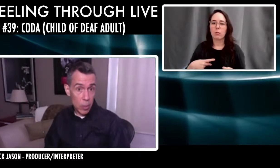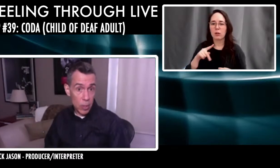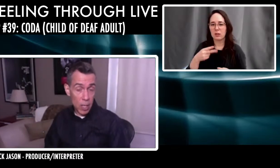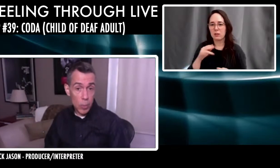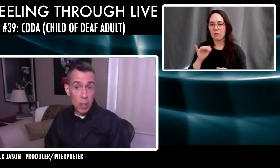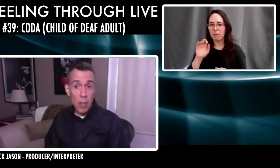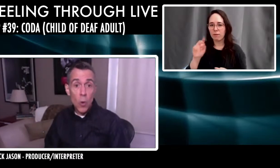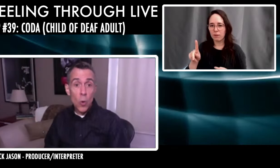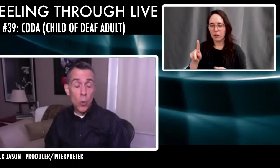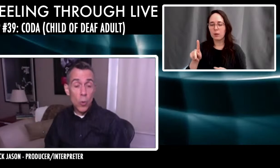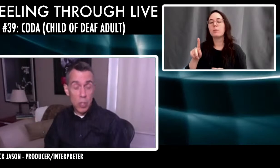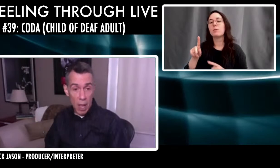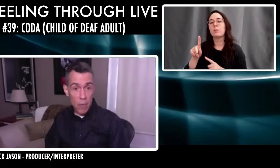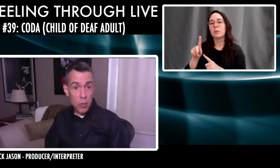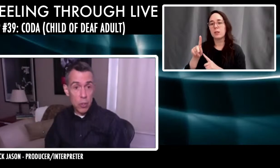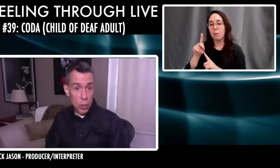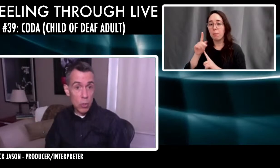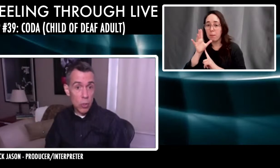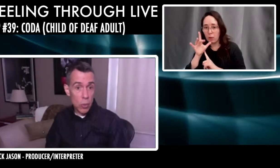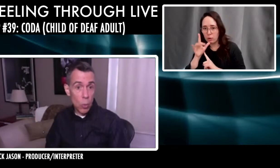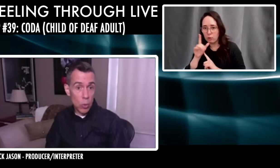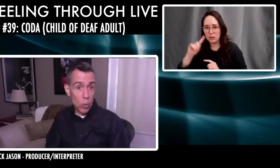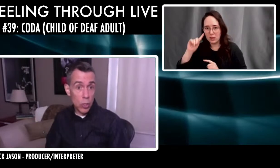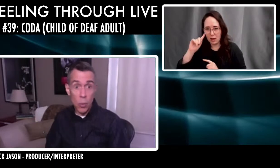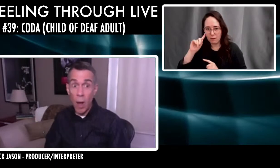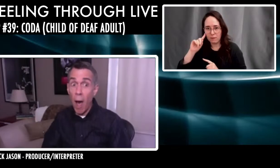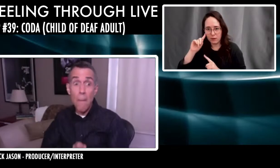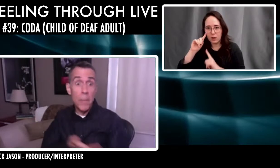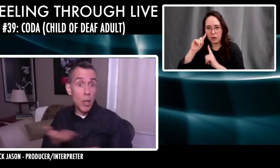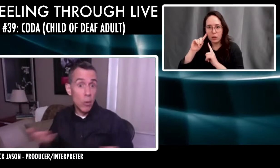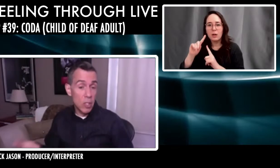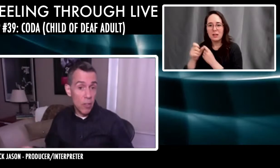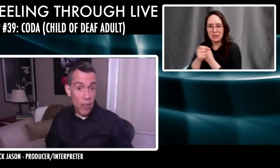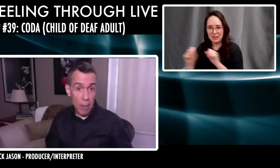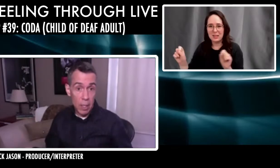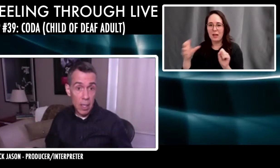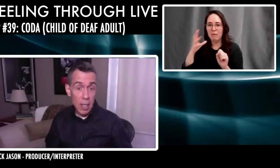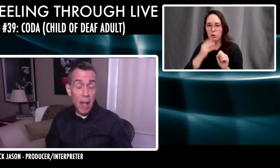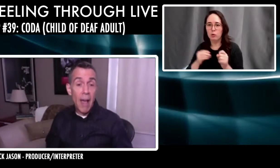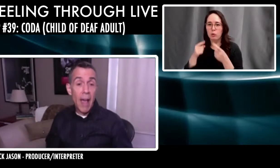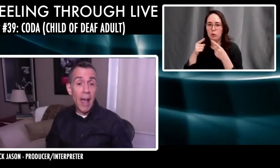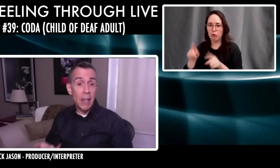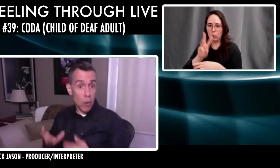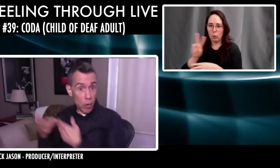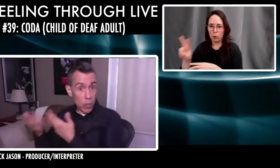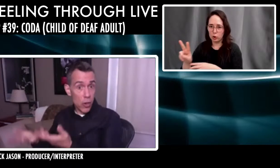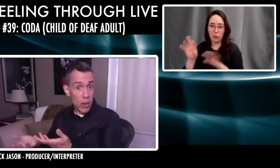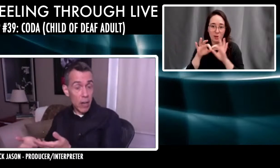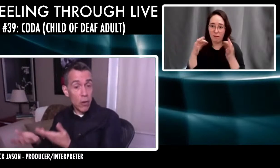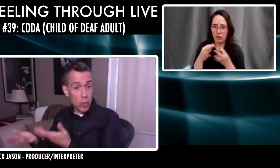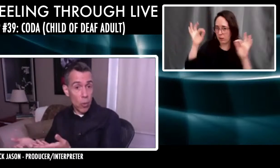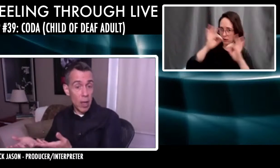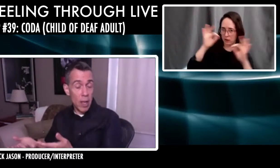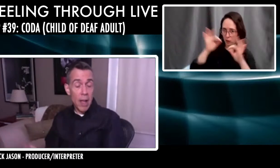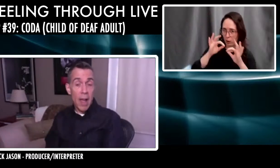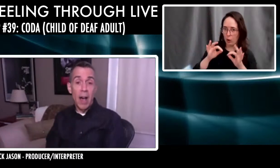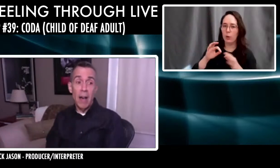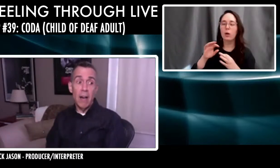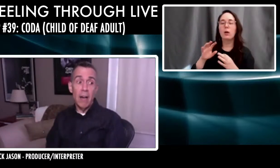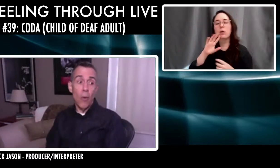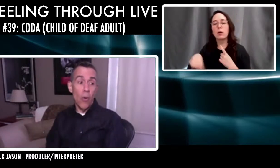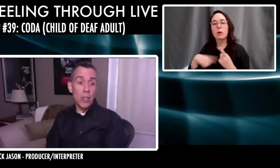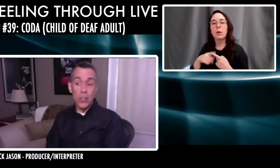Queen Elizabeth's husband, who saved Jews during World War II, unbeknownst to the family and her journey and her story,